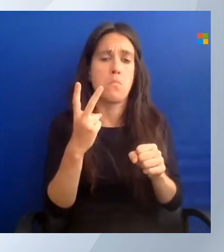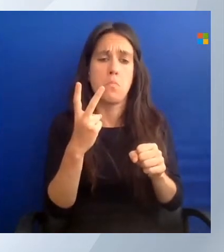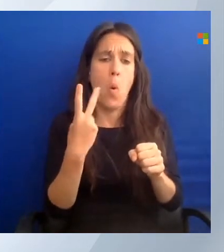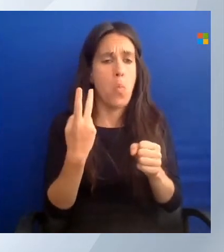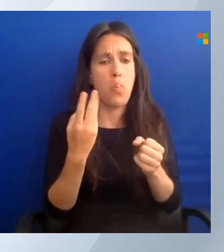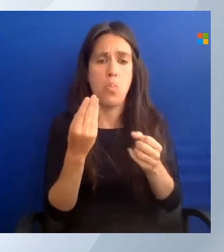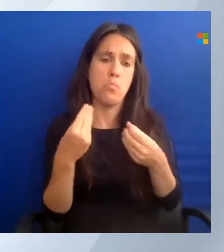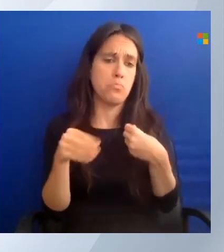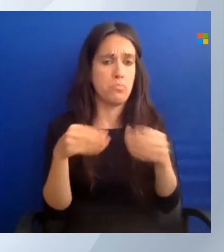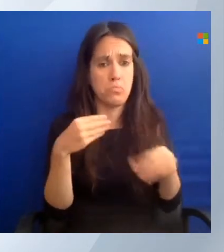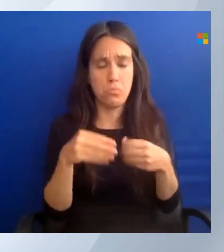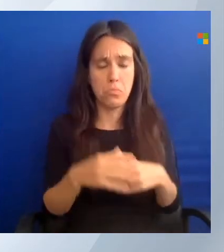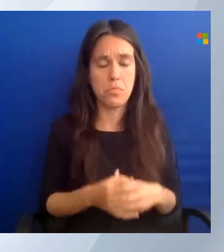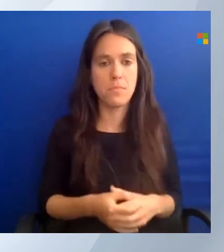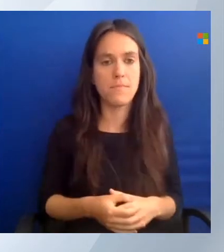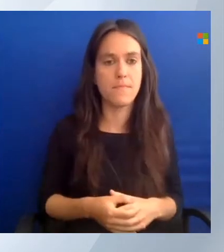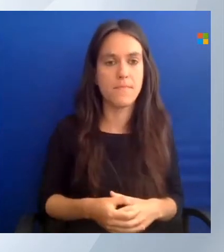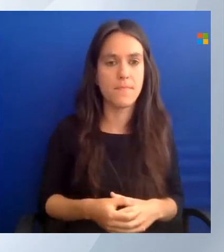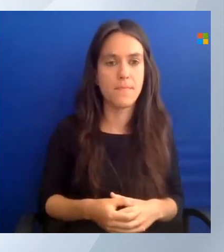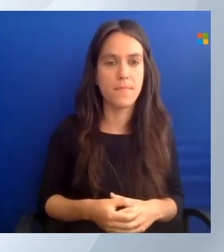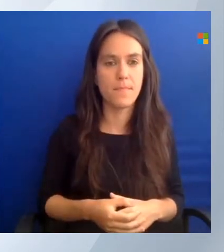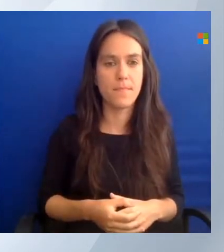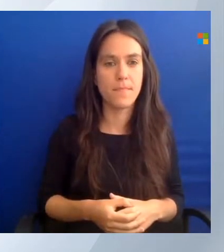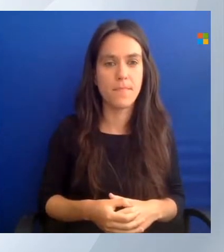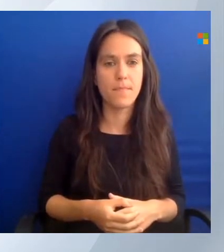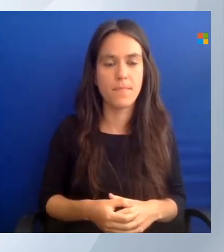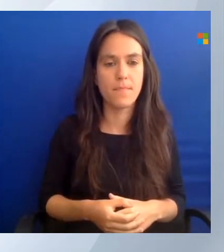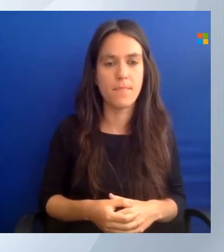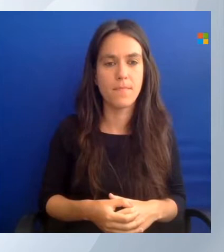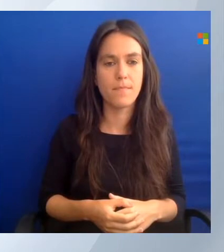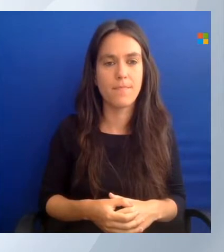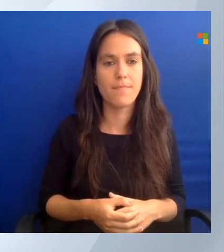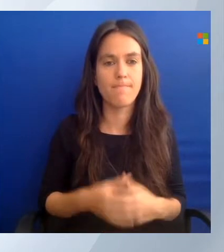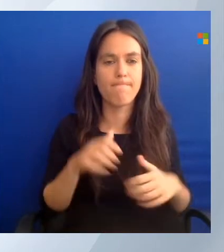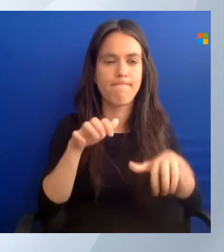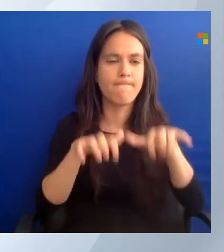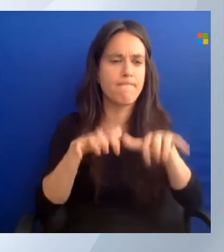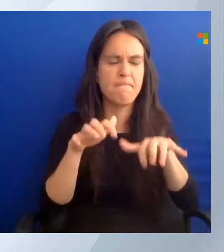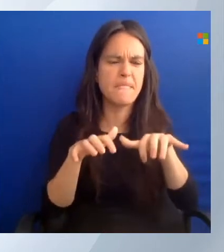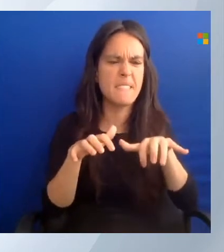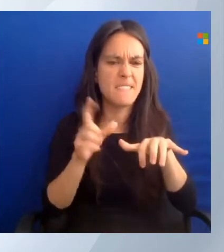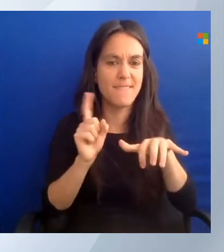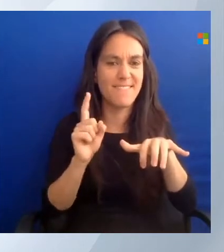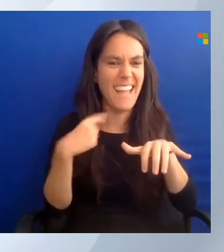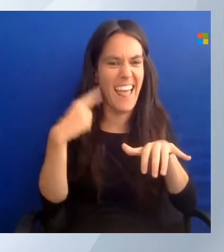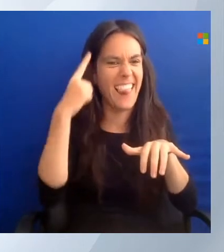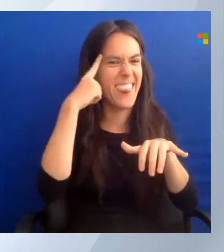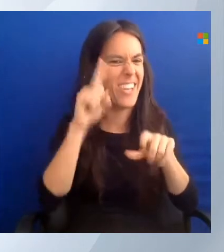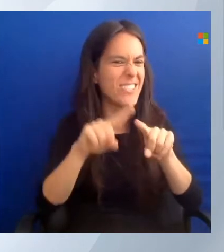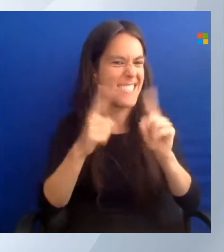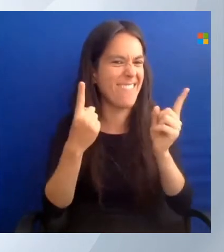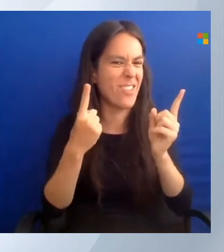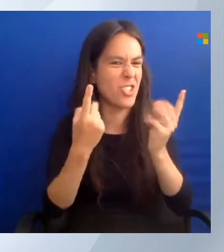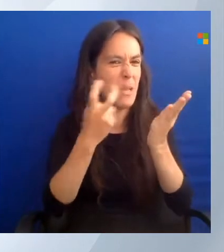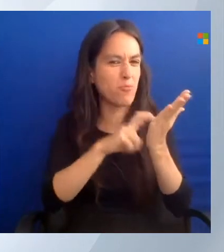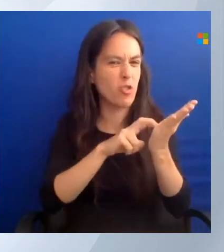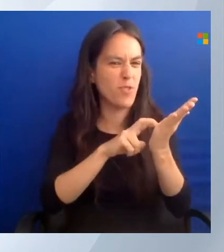And this will get some different results probably. No, it doesn't because I thought it was in a different subscription. No, it's the same.